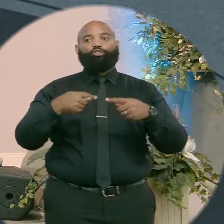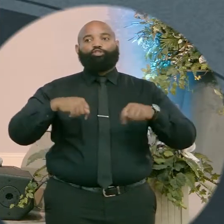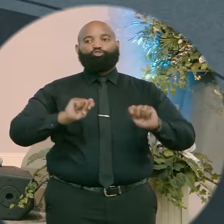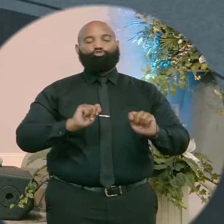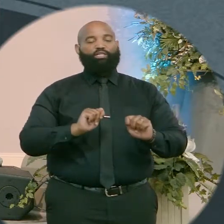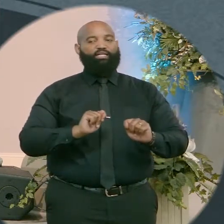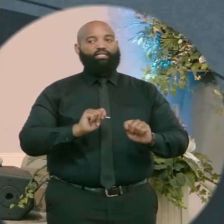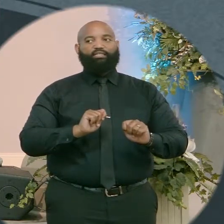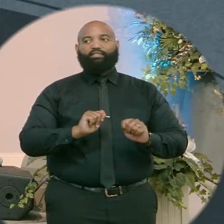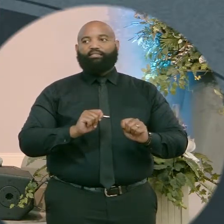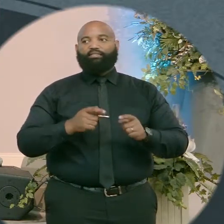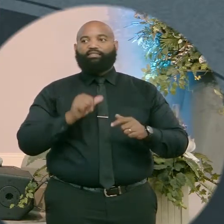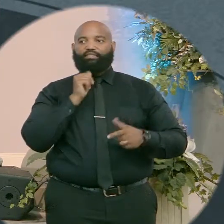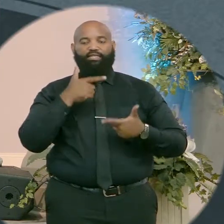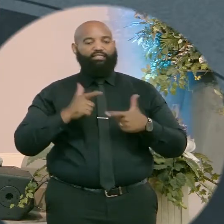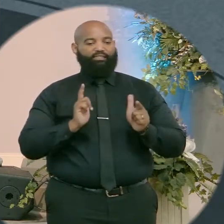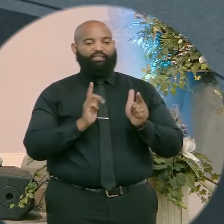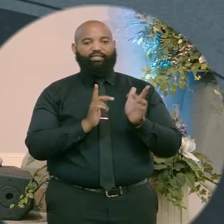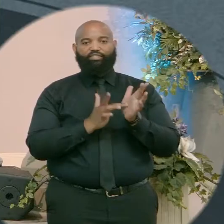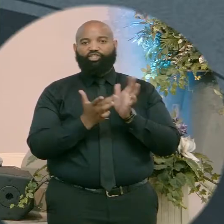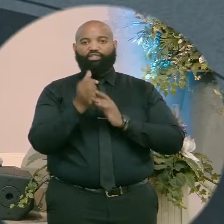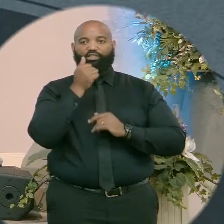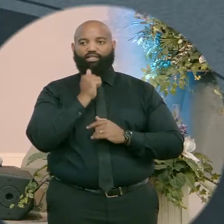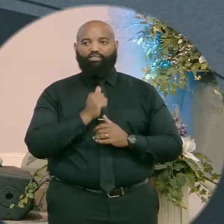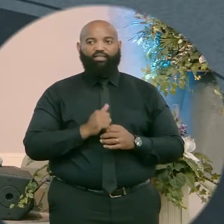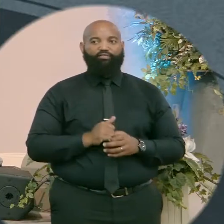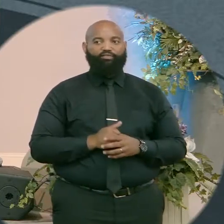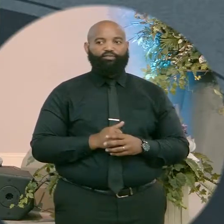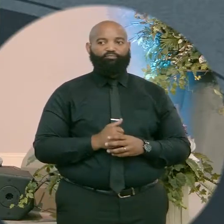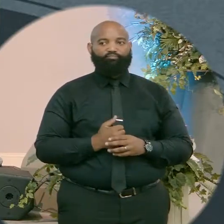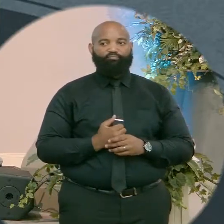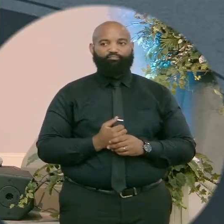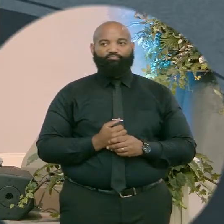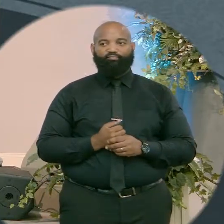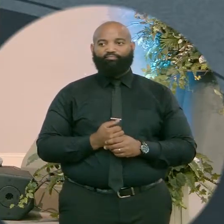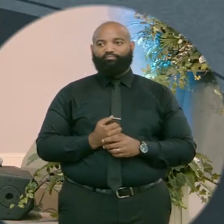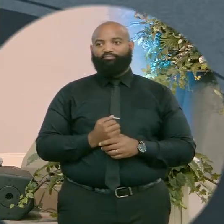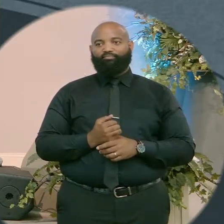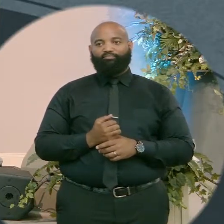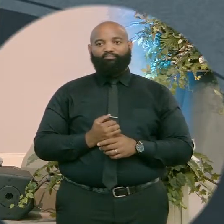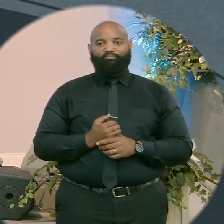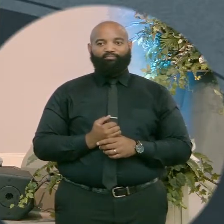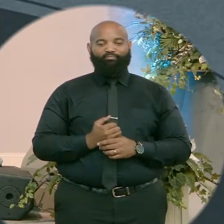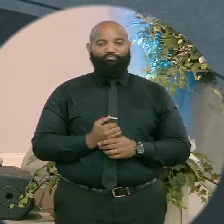Satan wanted Jesus to bypass suffering so he could sift us like wheat.